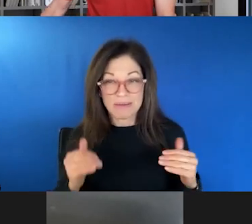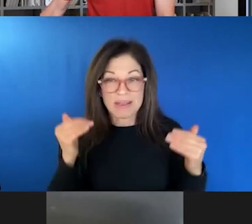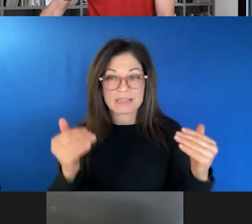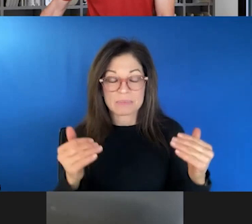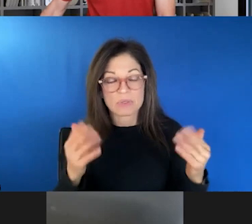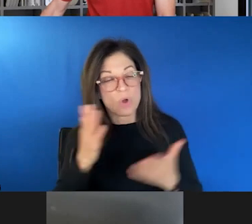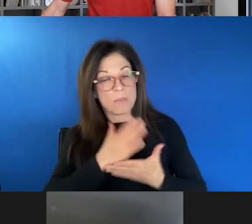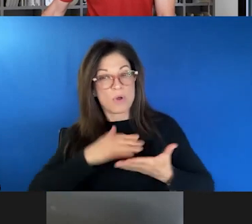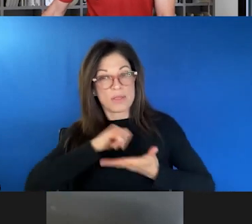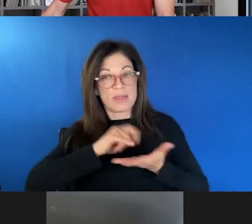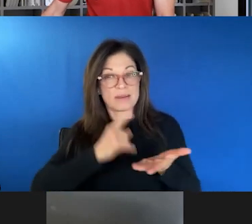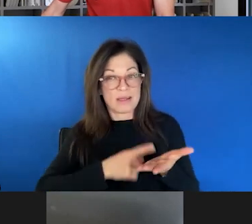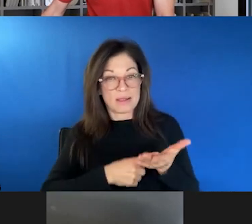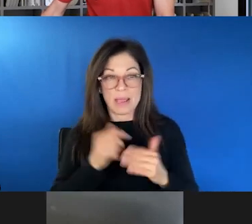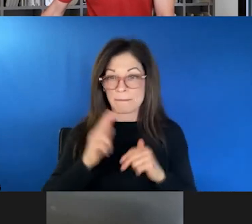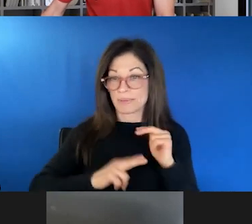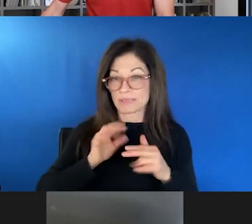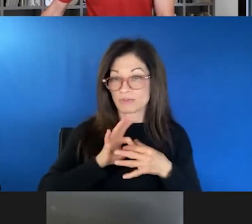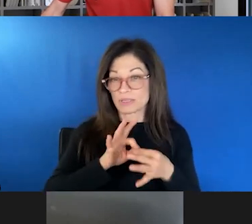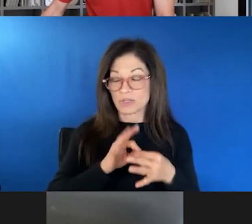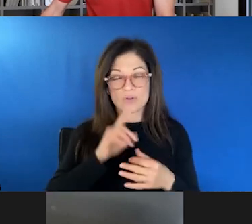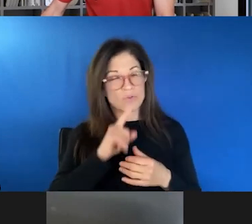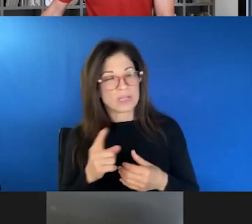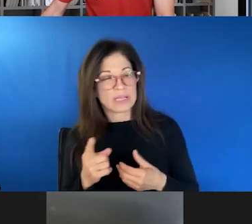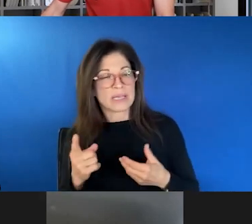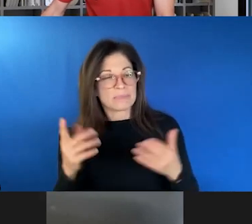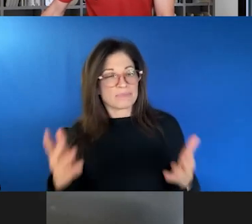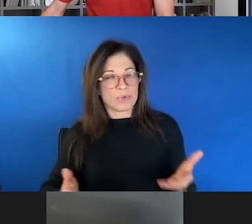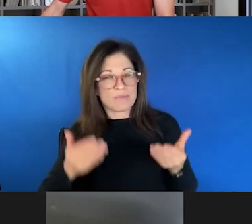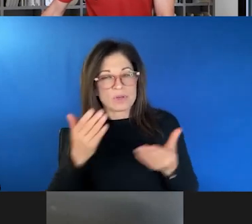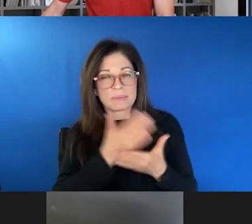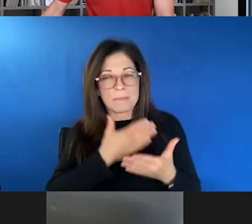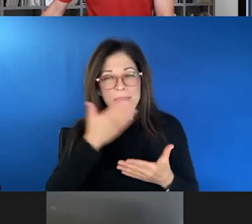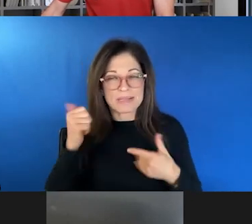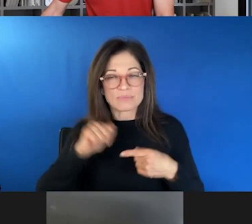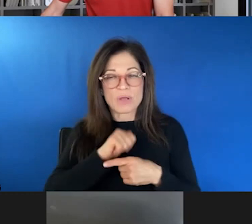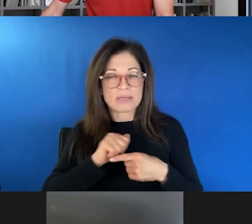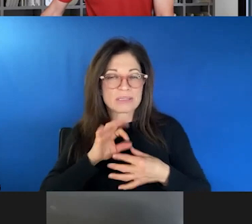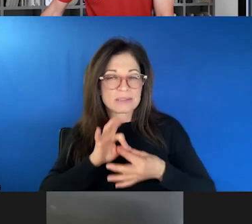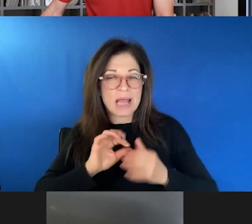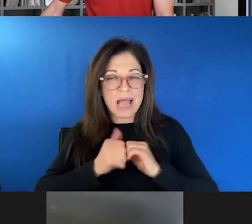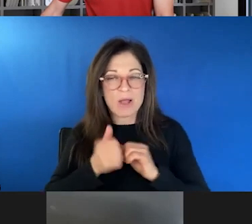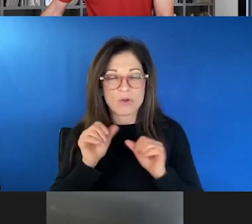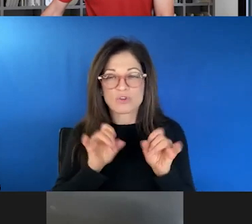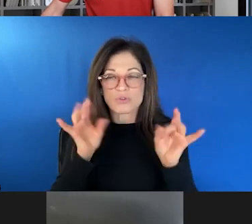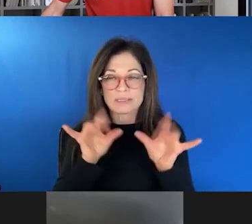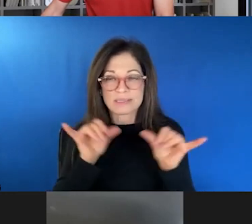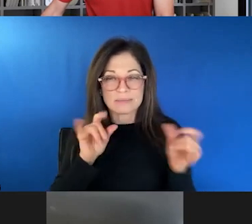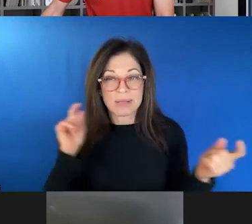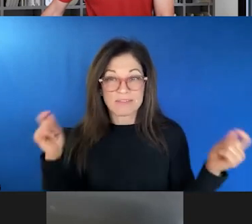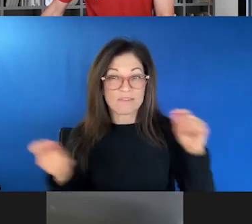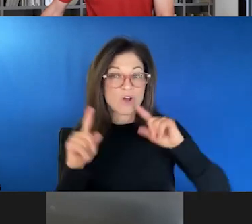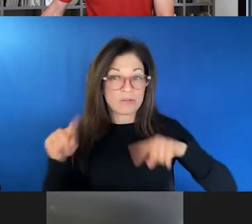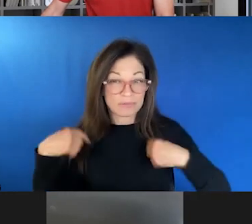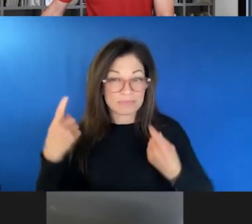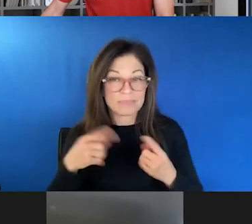part of that dialogue and building those relationships, really bringing forward some best practices in terms of how crisis systems have evolved in other